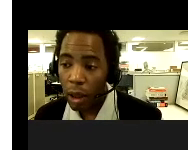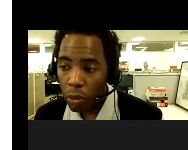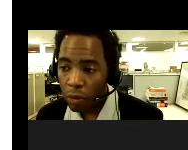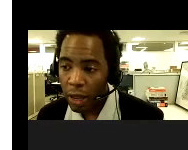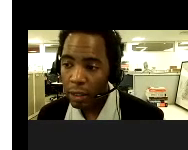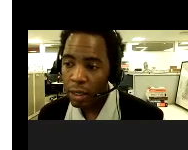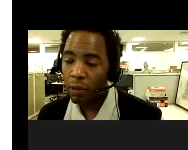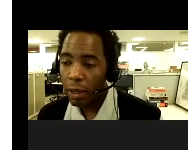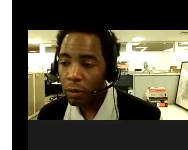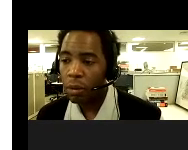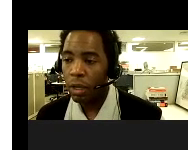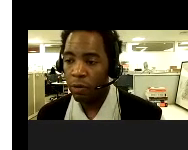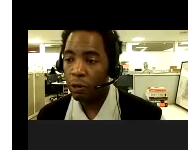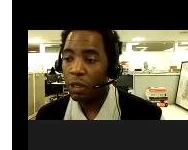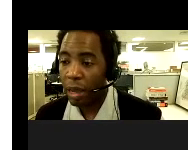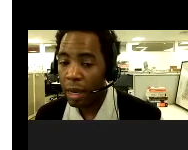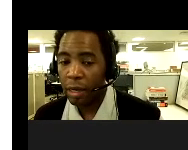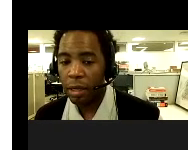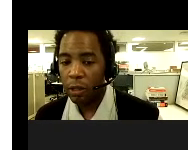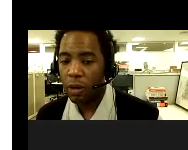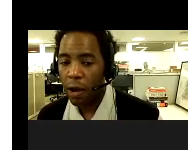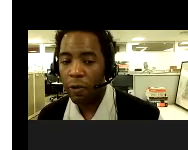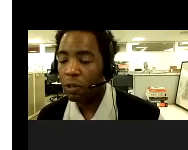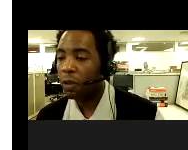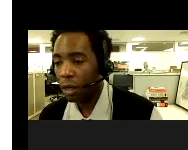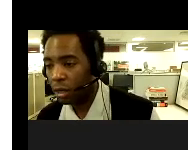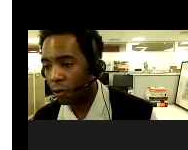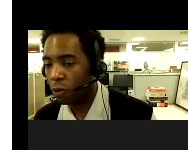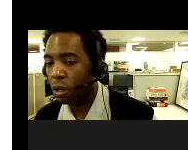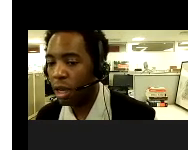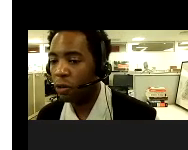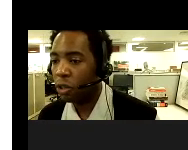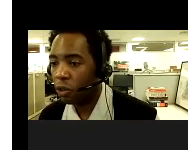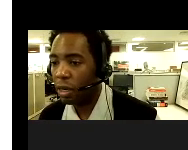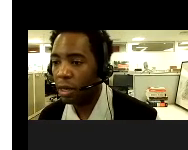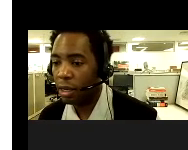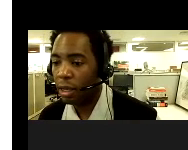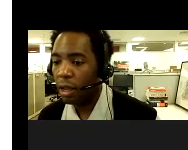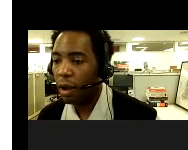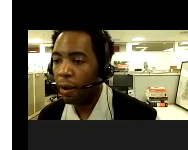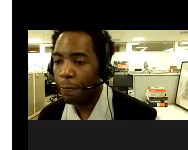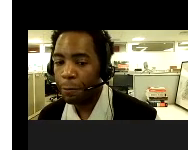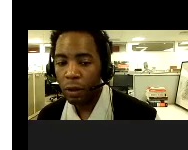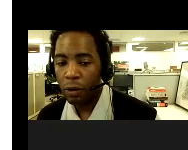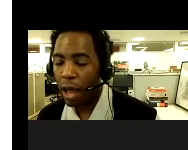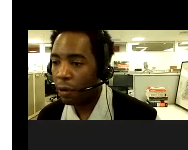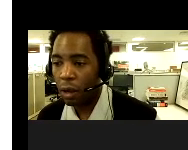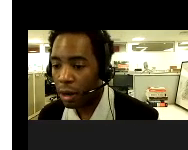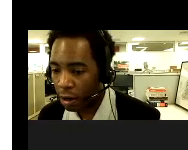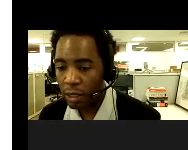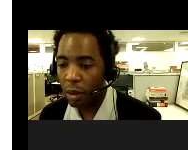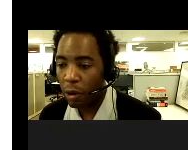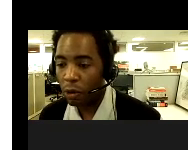where there's a lot more vaccine available. We've actually expanded. So now folks of any sexual orientation or gender identity, um, who